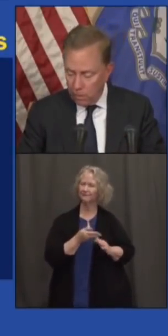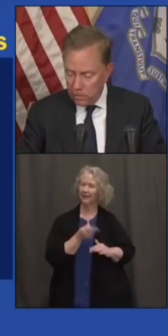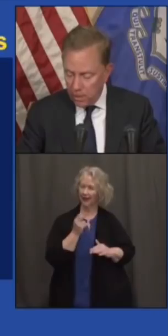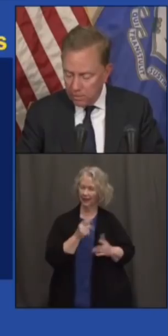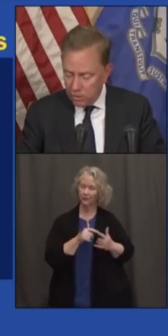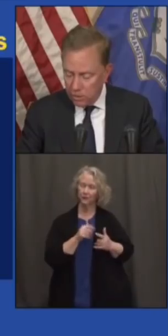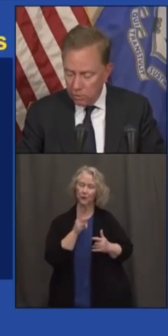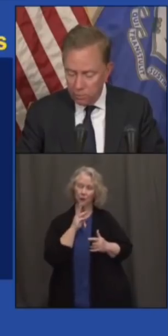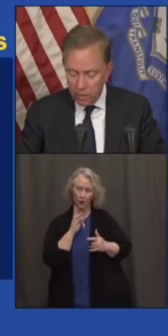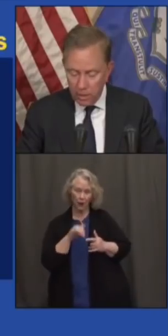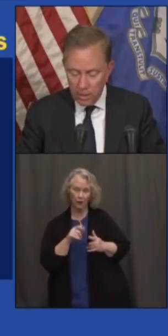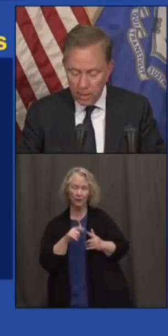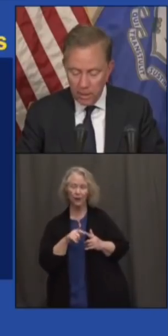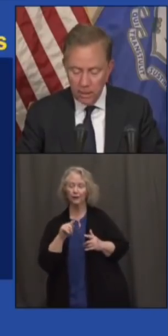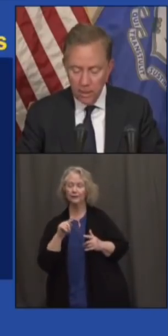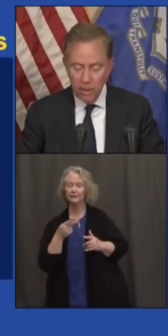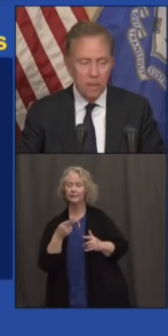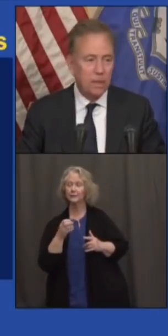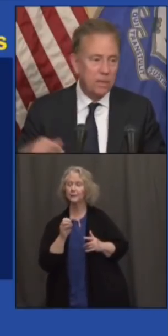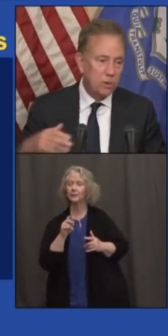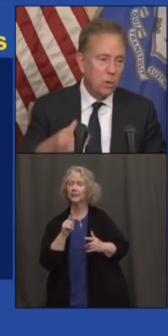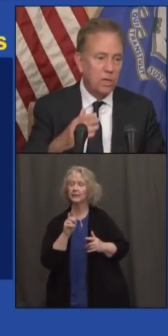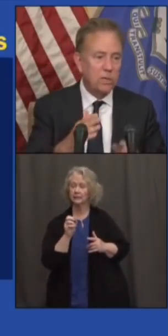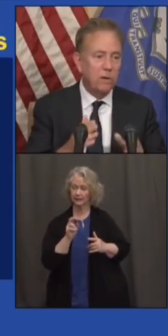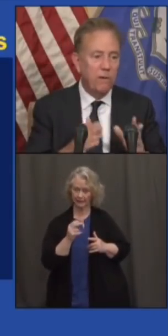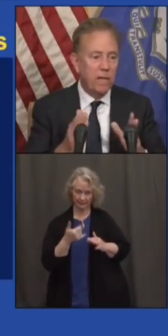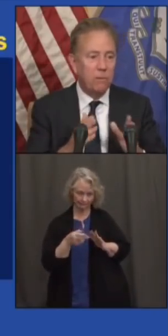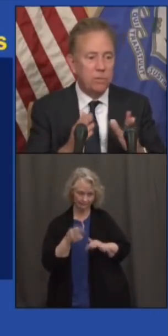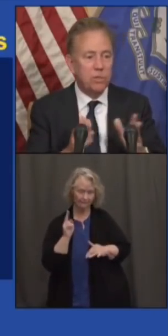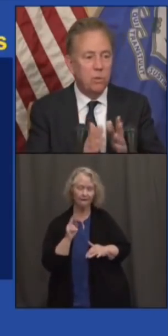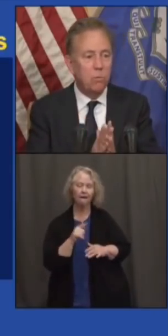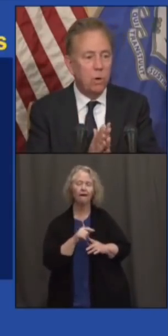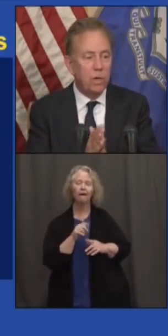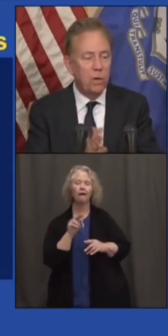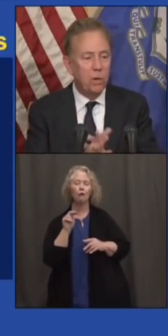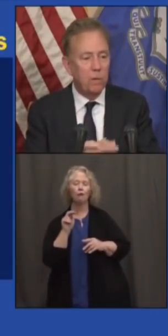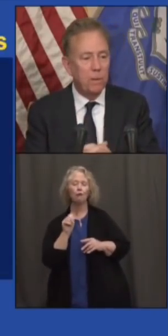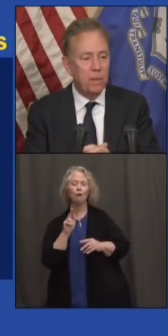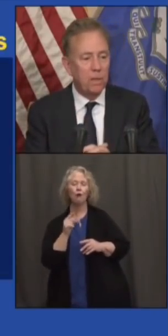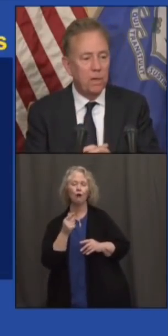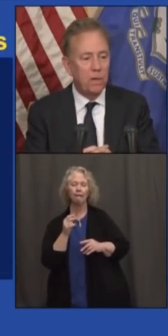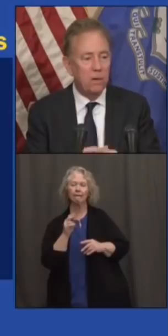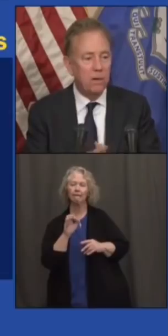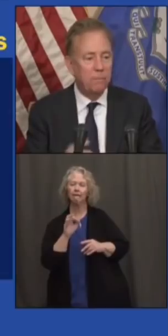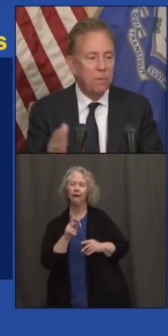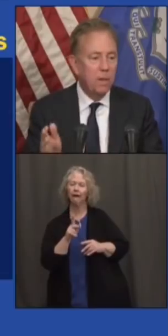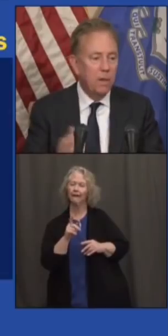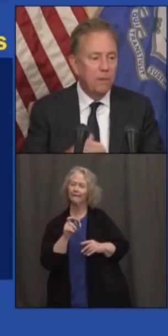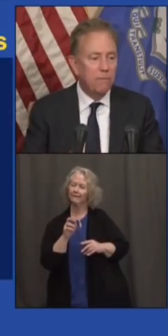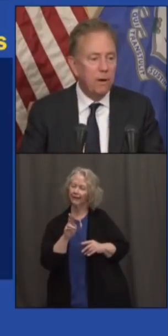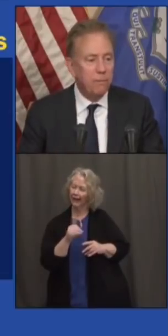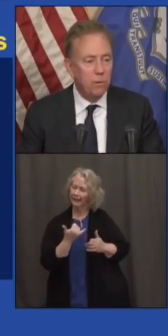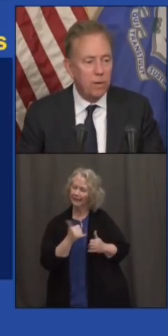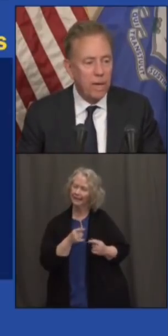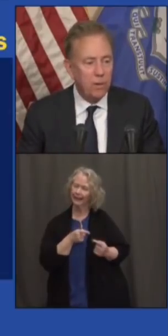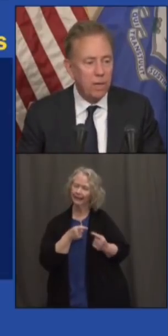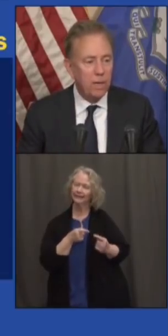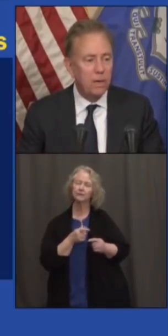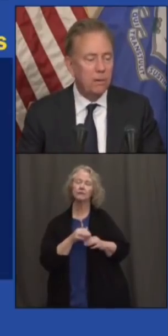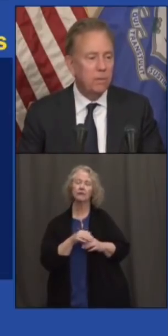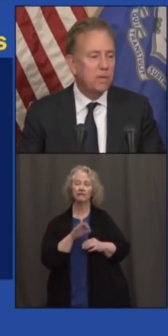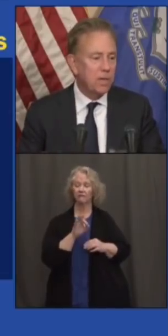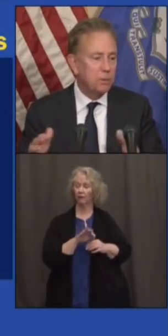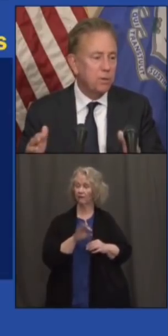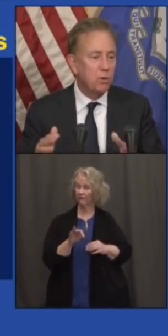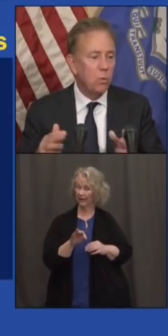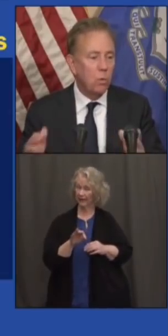Waterbury, Thomaston are pretty high. The Naugatuck Valley, we're still working on a bit there. Fairfield County,